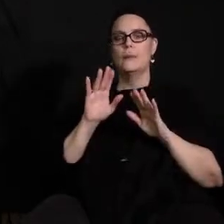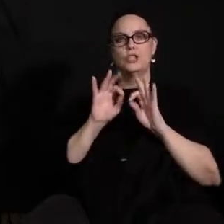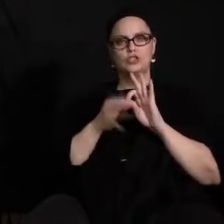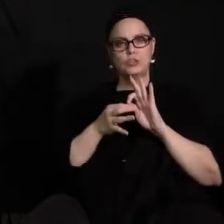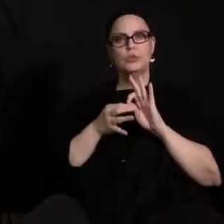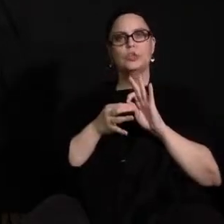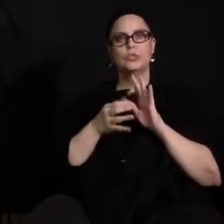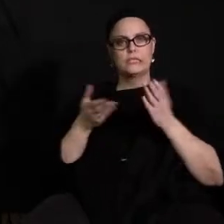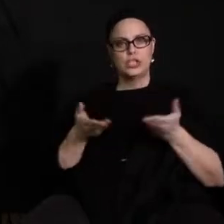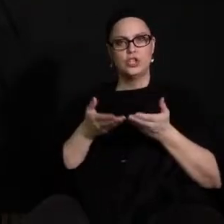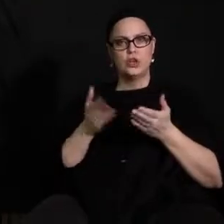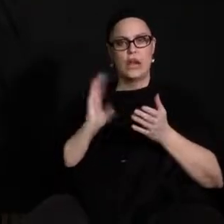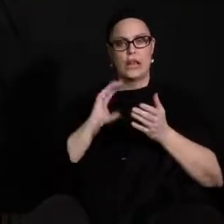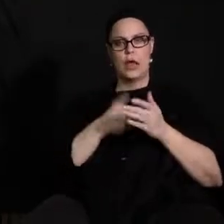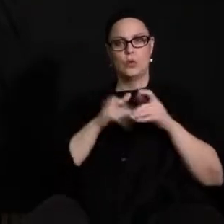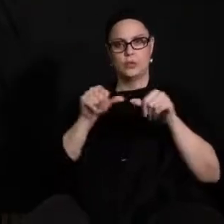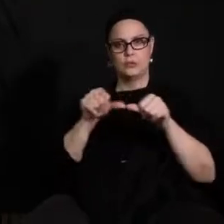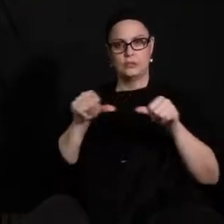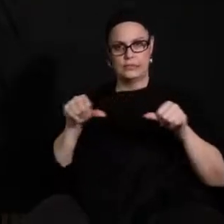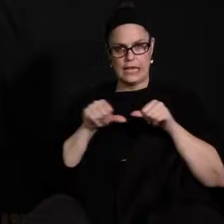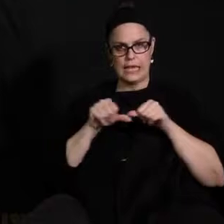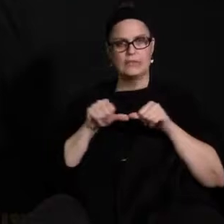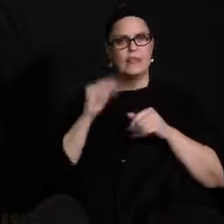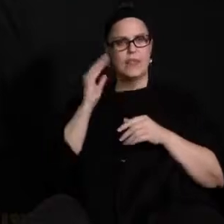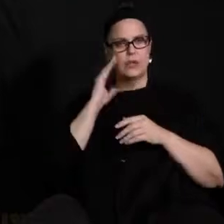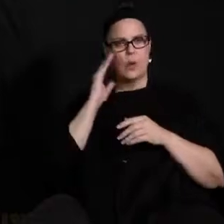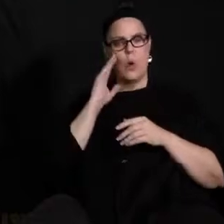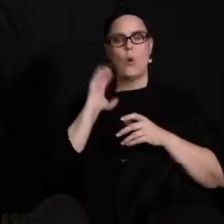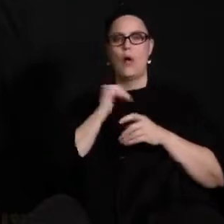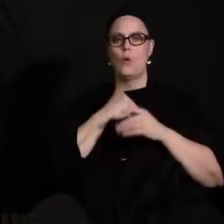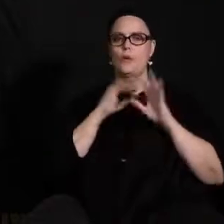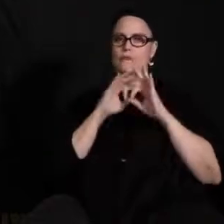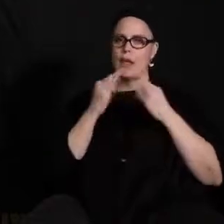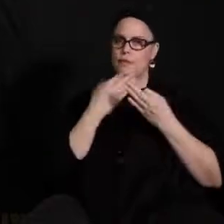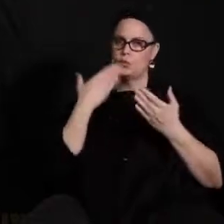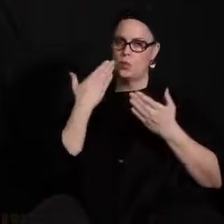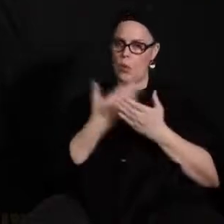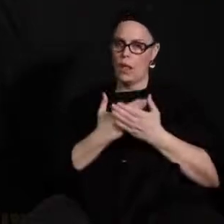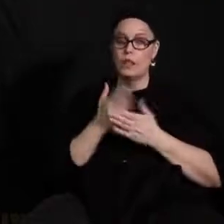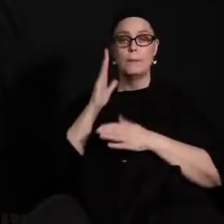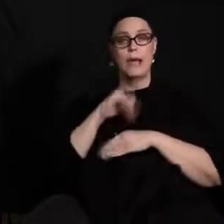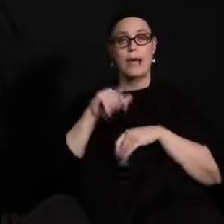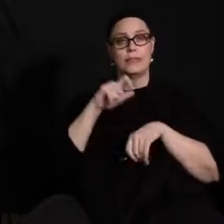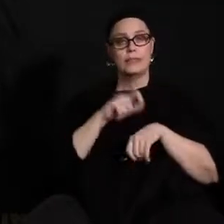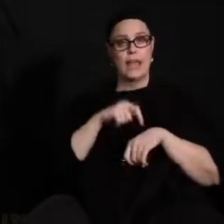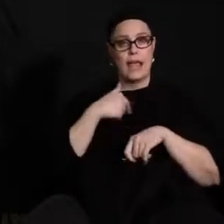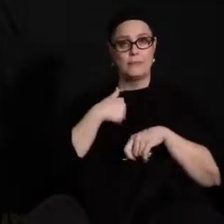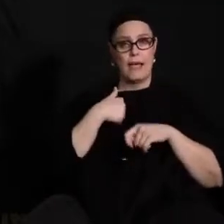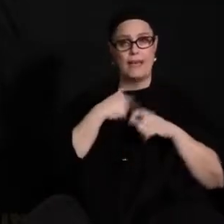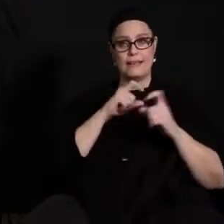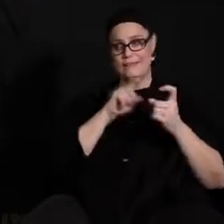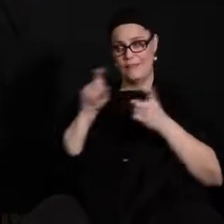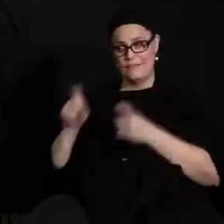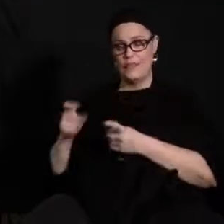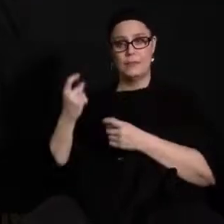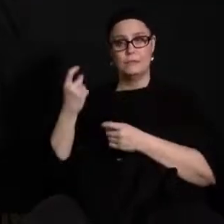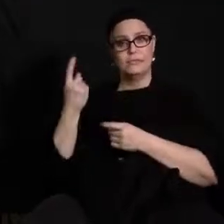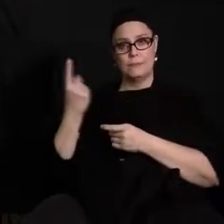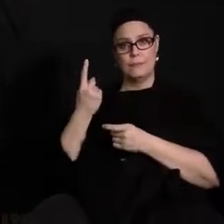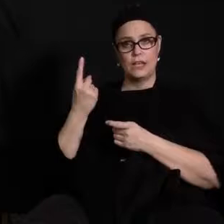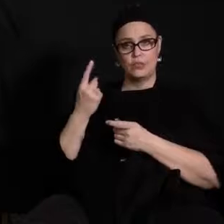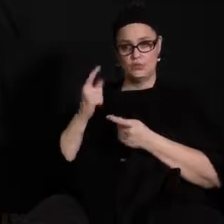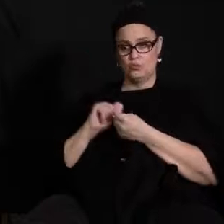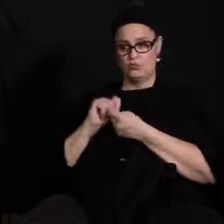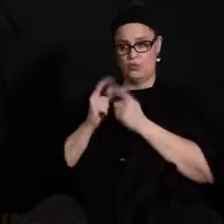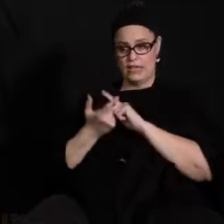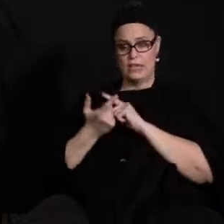they know our families very well and so by the time i give them a document to translate they